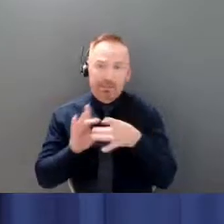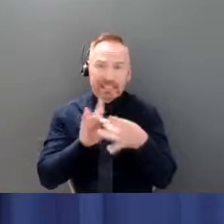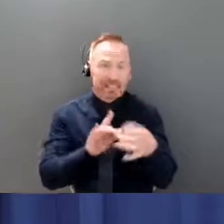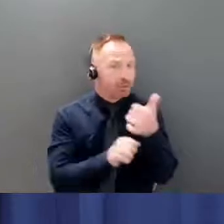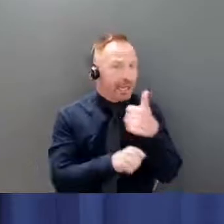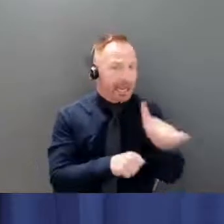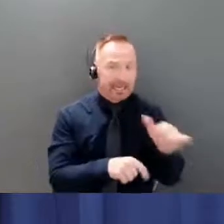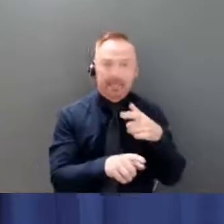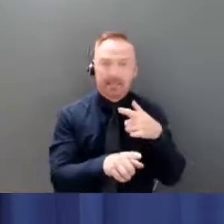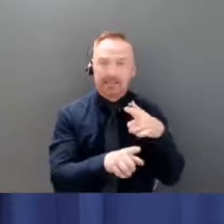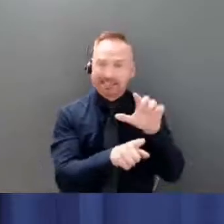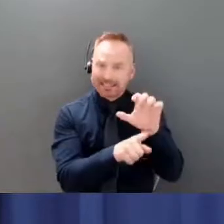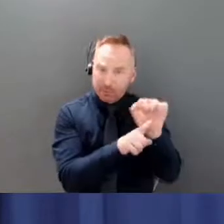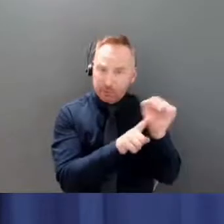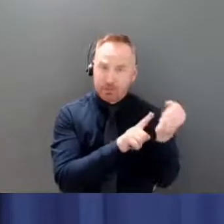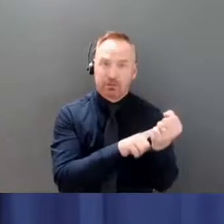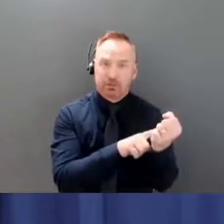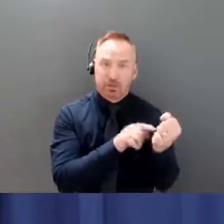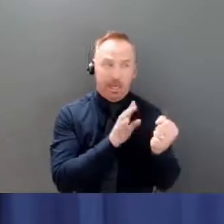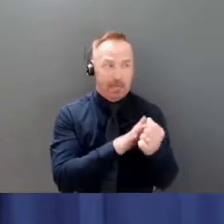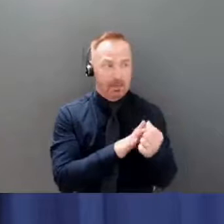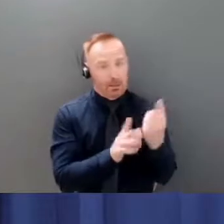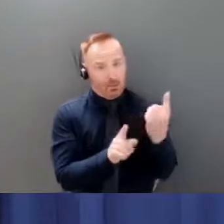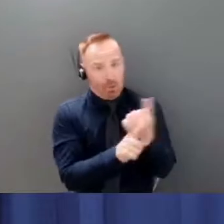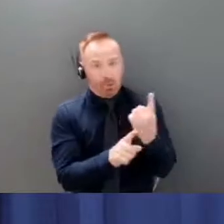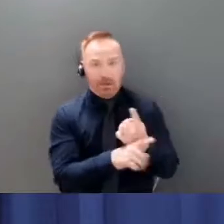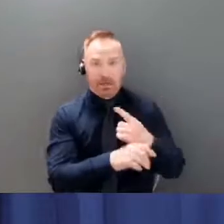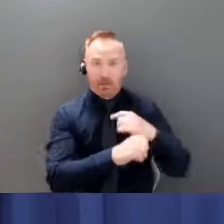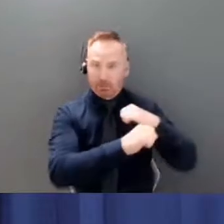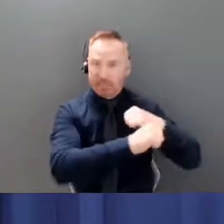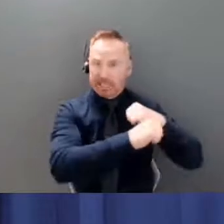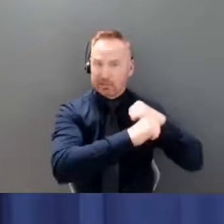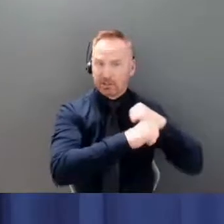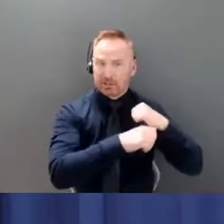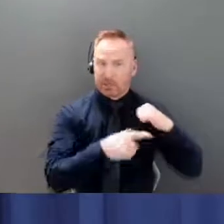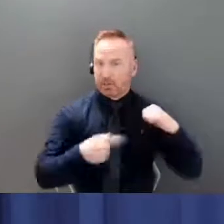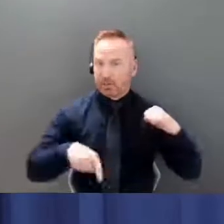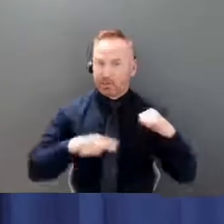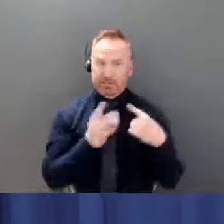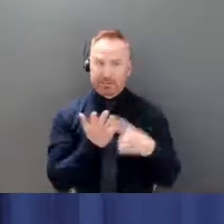appropriate protections that we already have talked about.